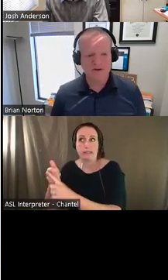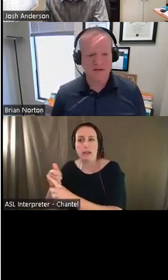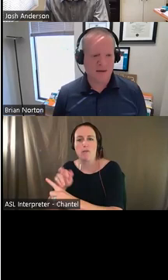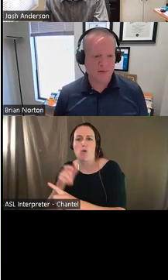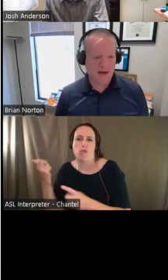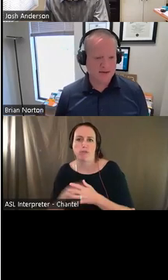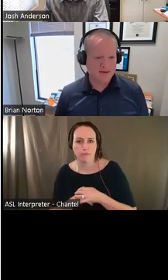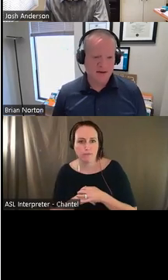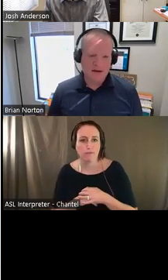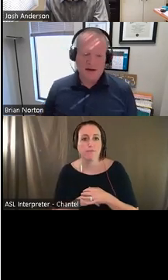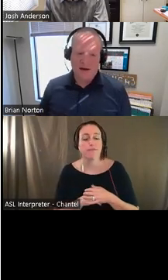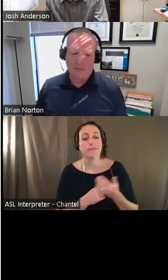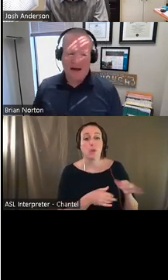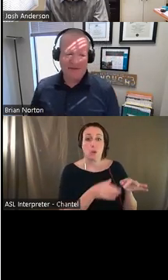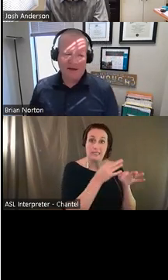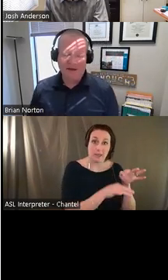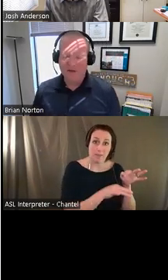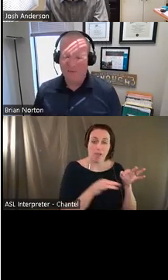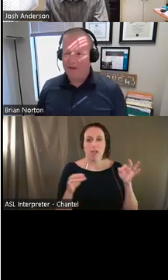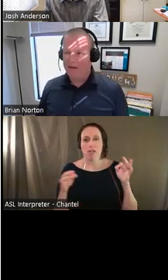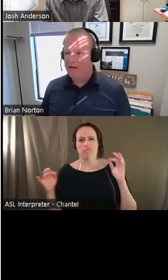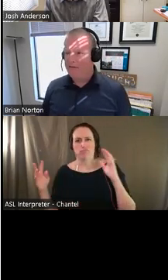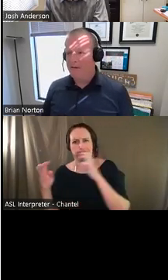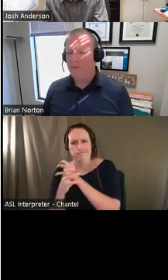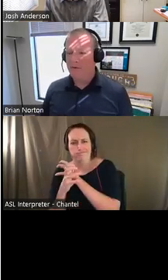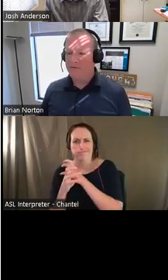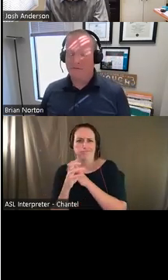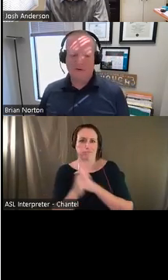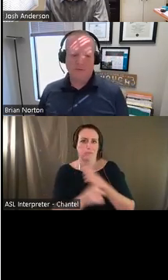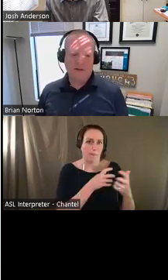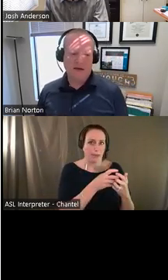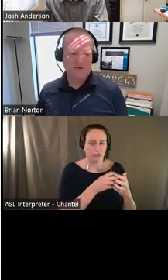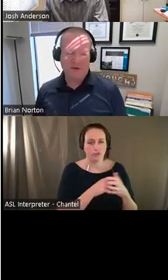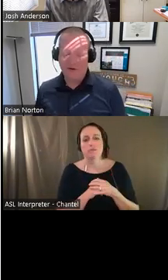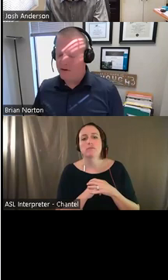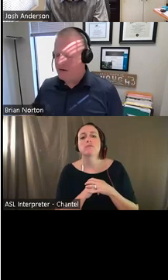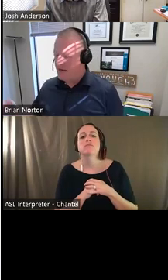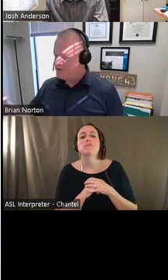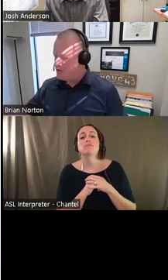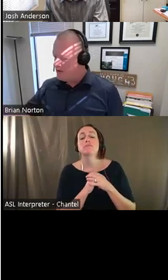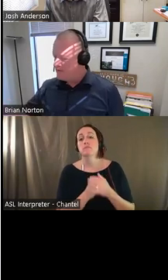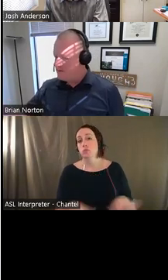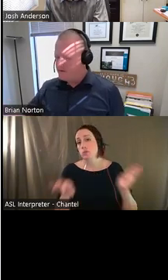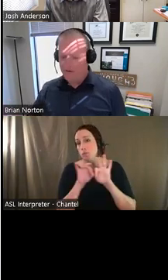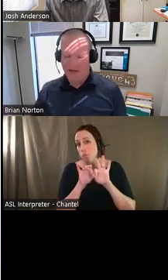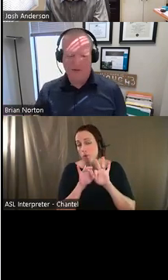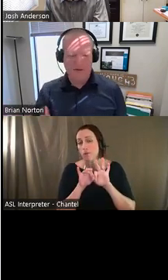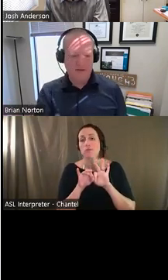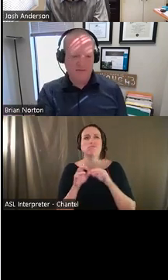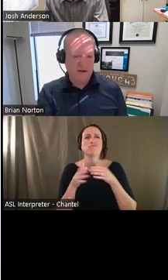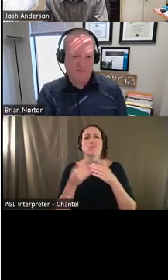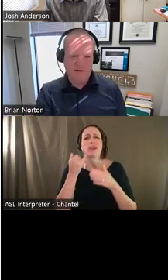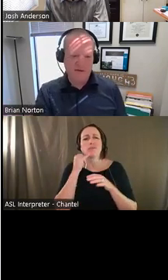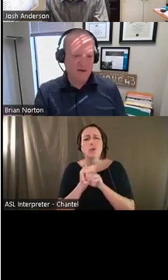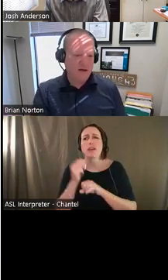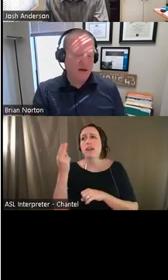simple versus complex. Um, I think it's really important for folks to realize whether you're in a HR office, you're in a health and